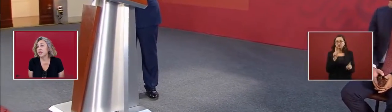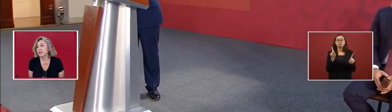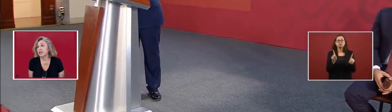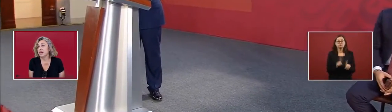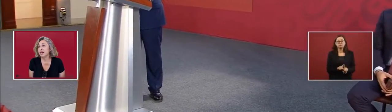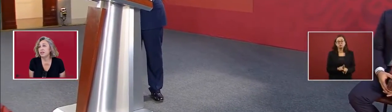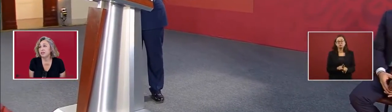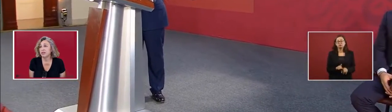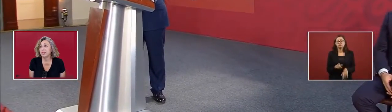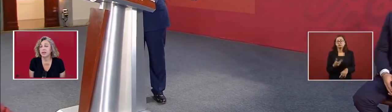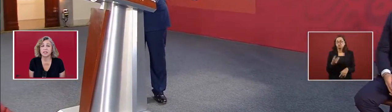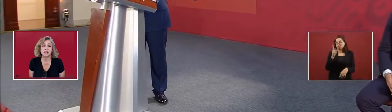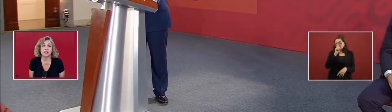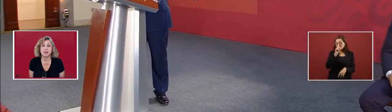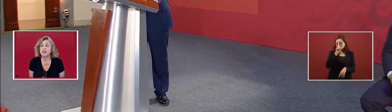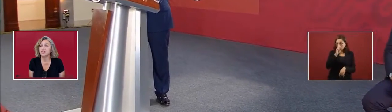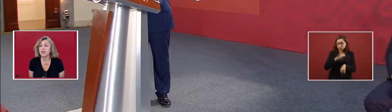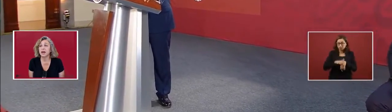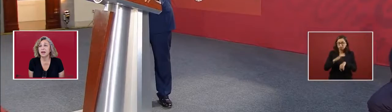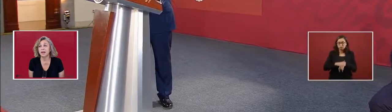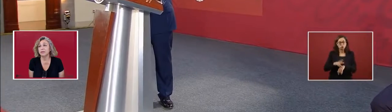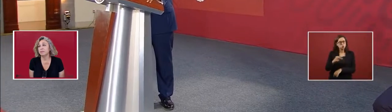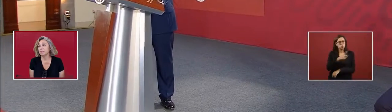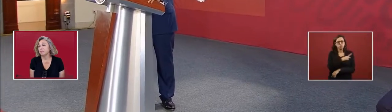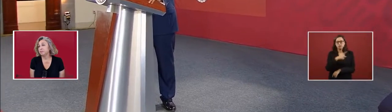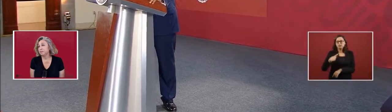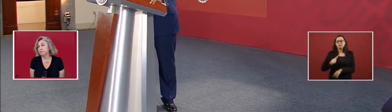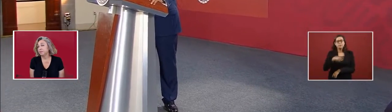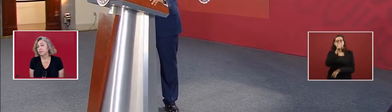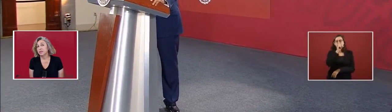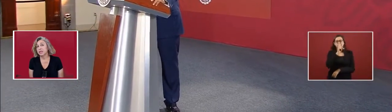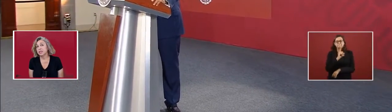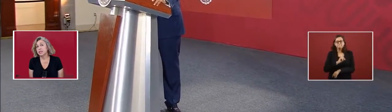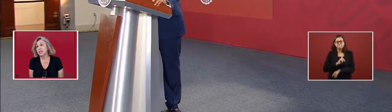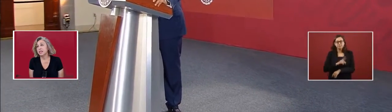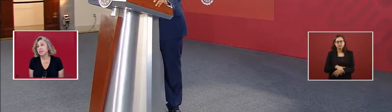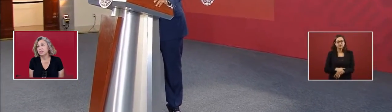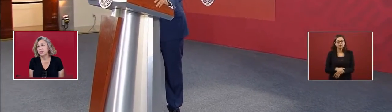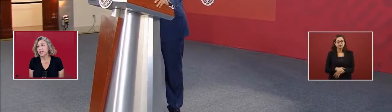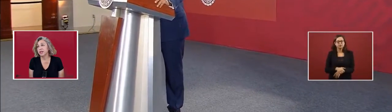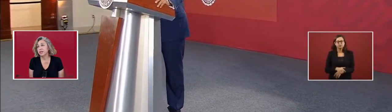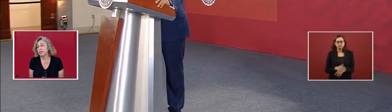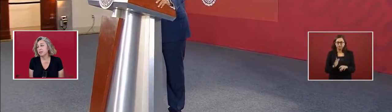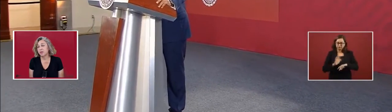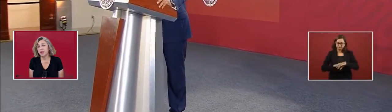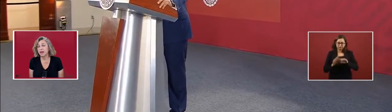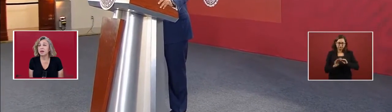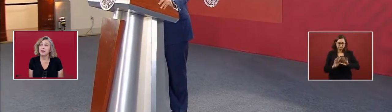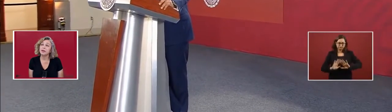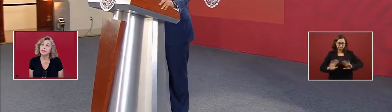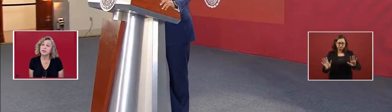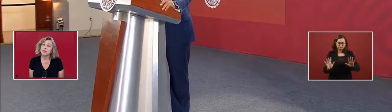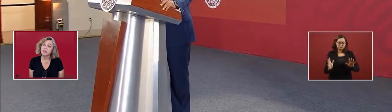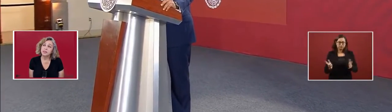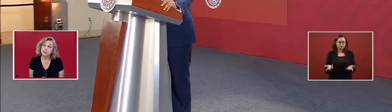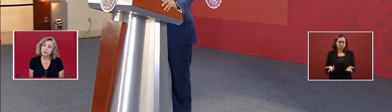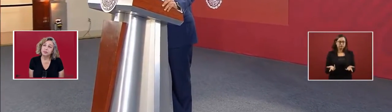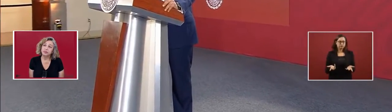And the other is not to lie, say things straight, the way they are,